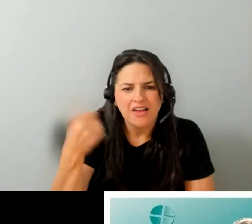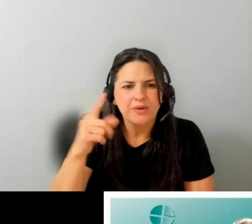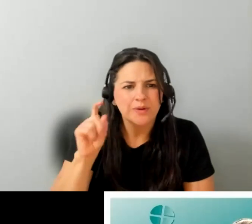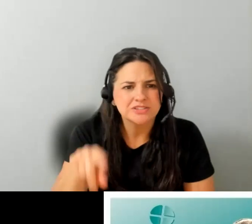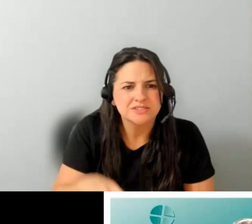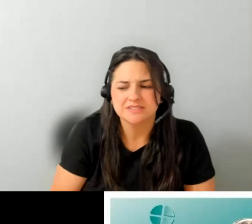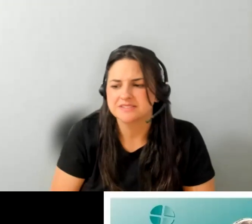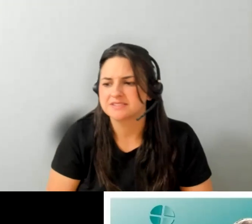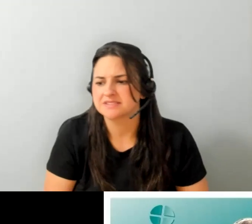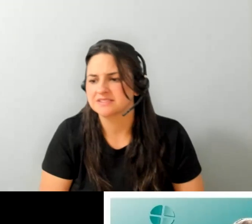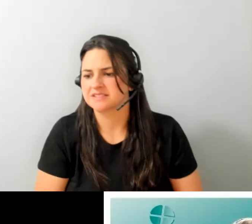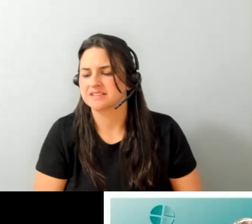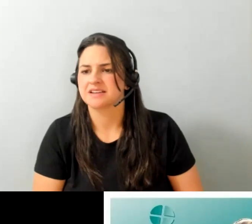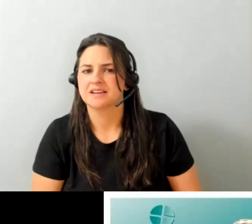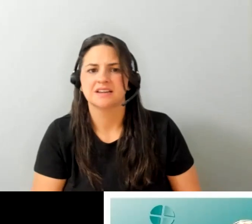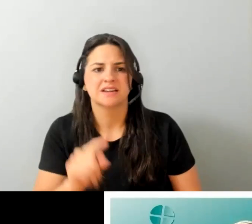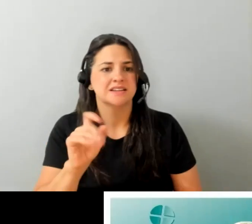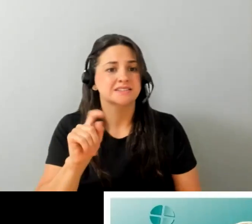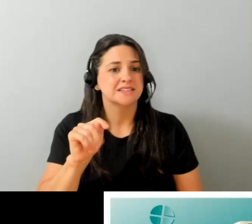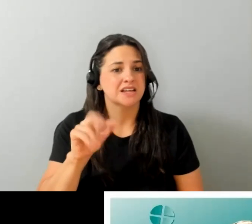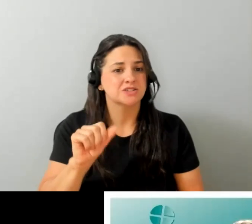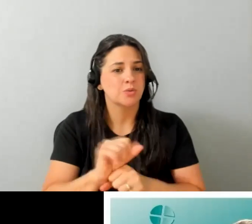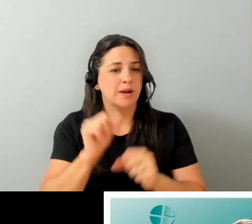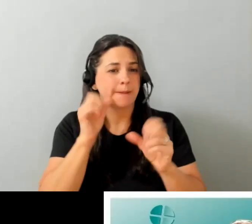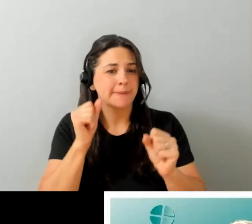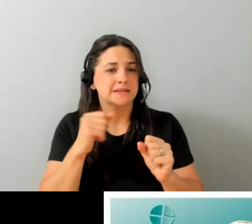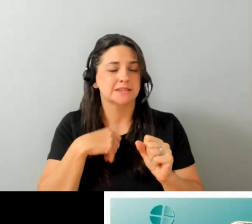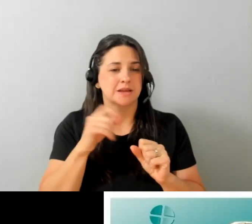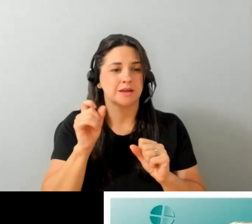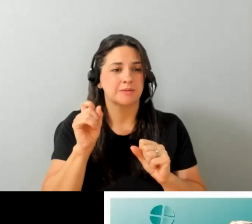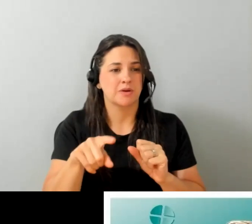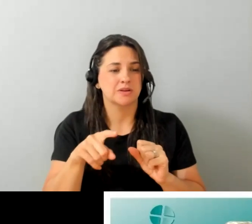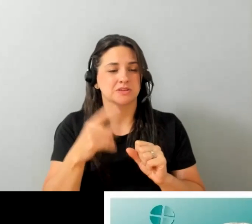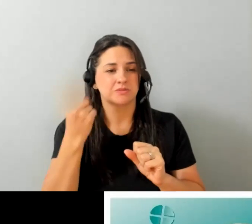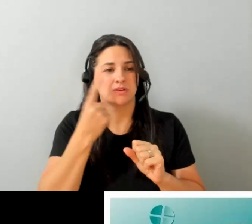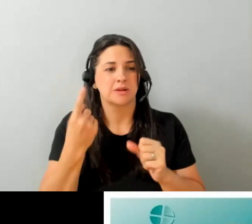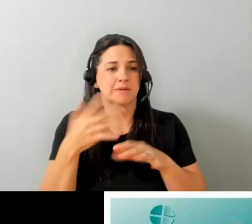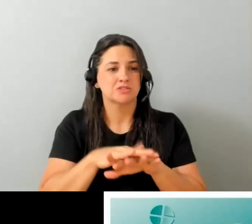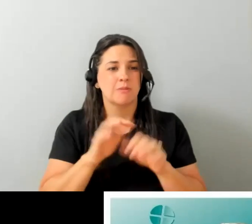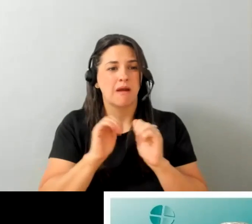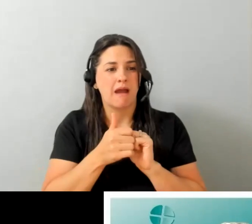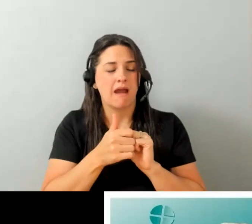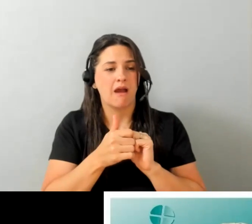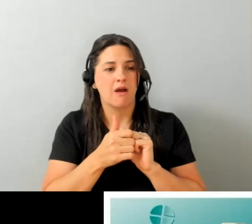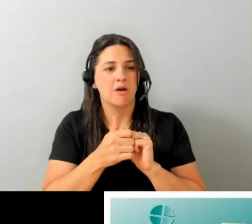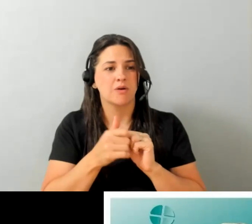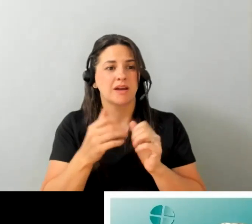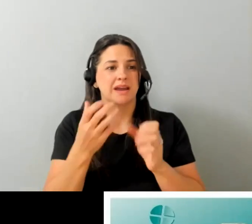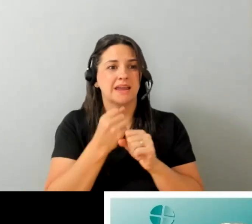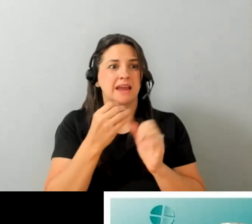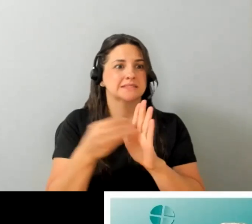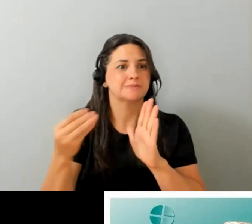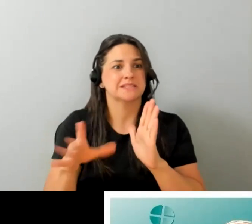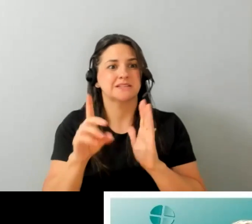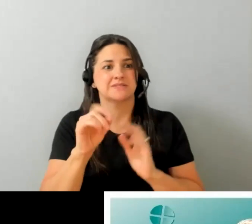uh such as work is amazing but my question slips back to mainstream and how we get these incredibly expensive assistive devices